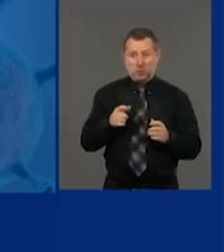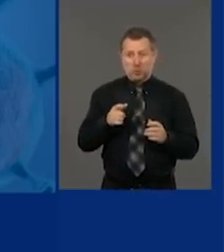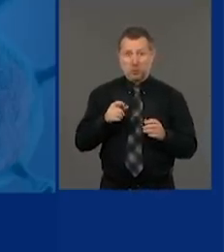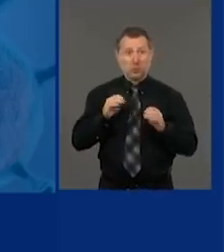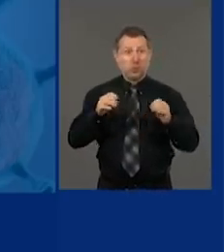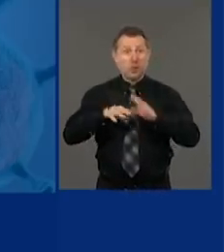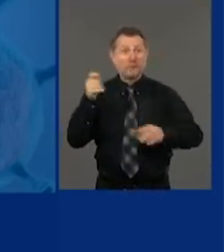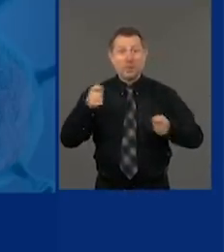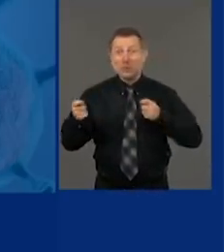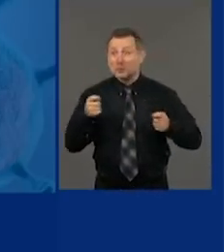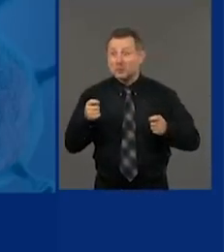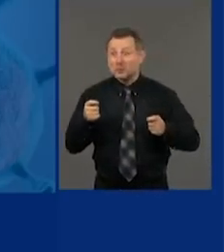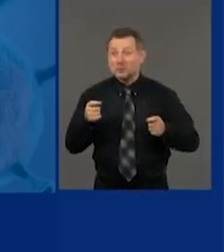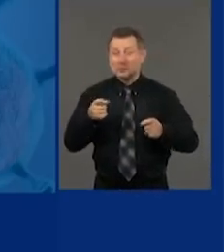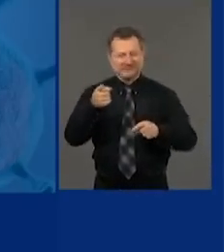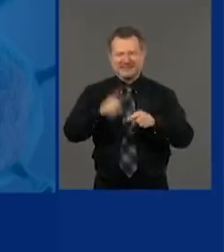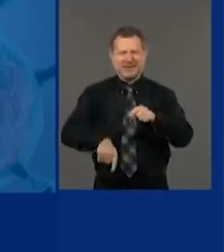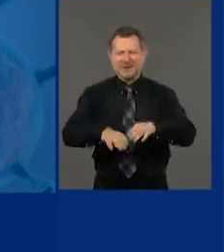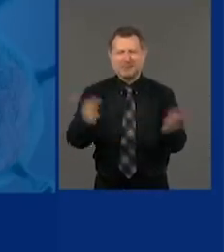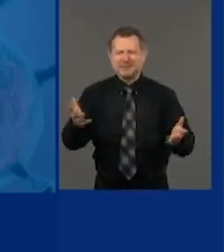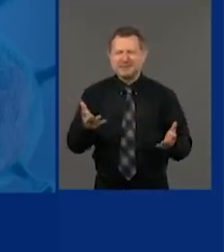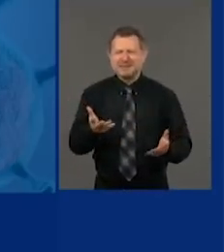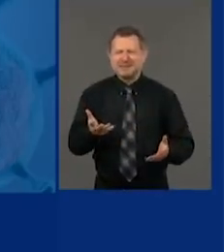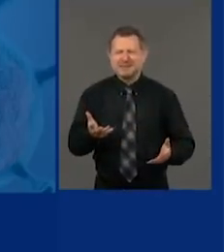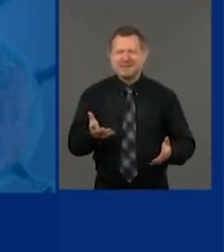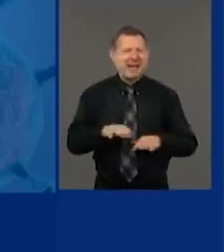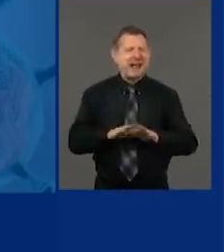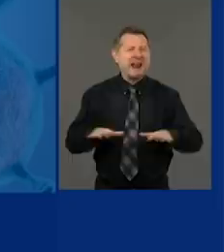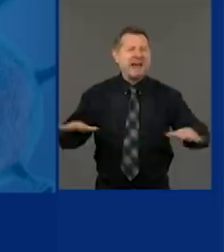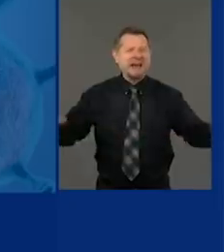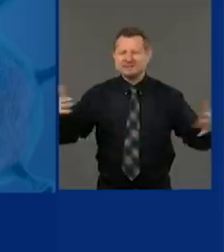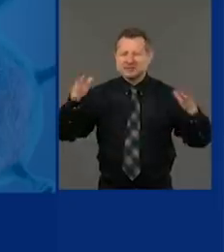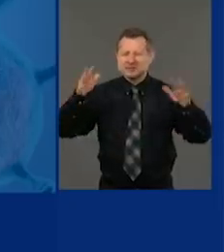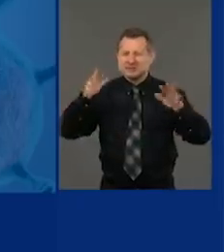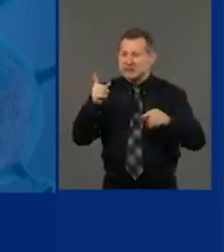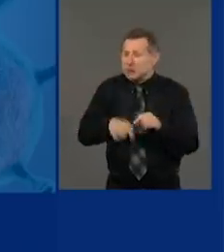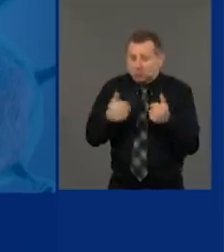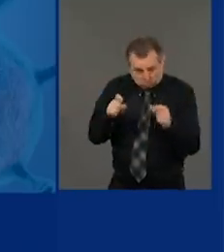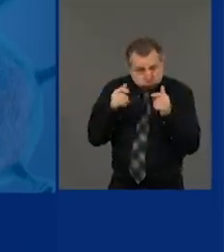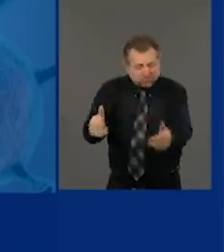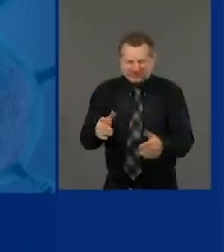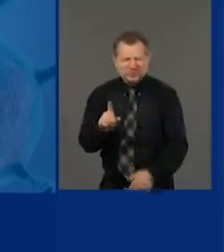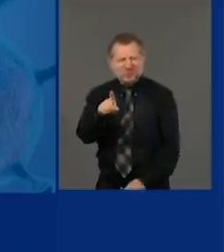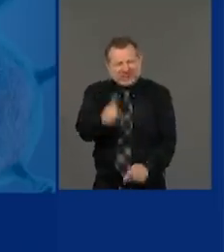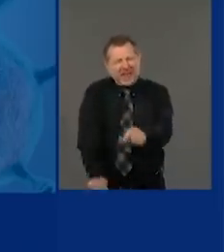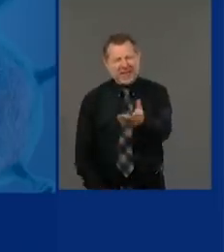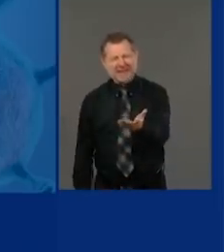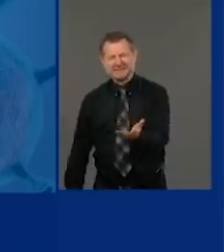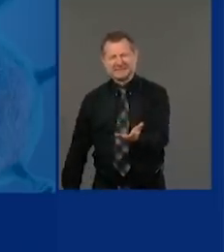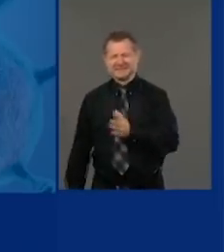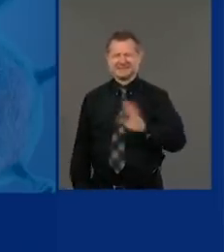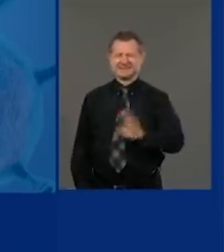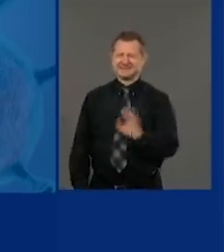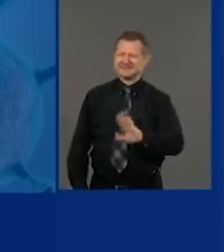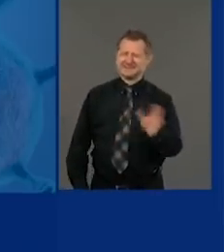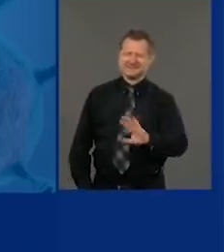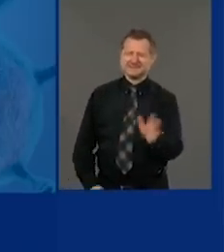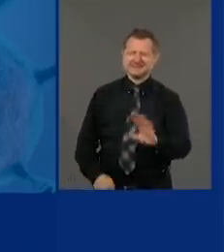don't have the virus under control, then you can't reopen. Right? We're not going to use our children